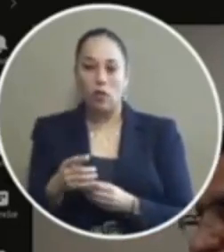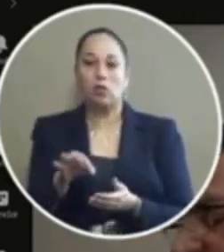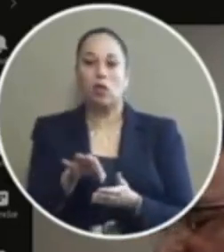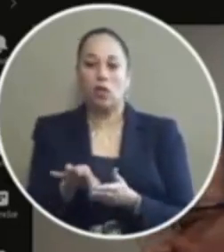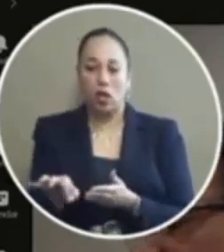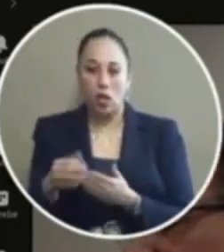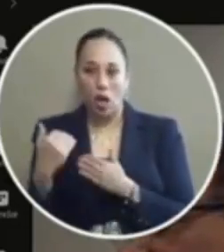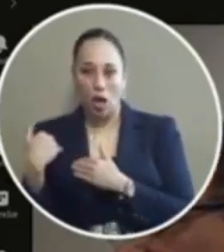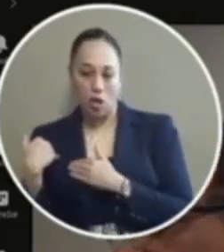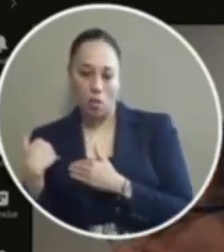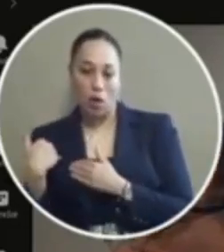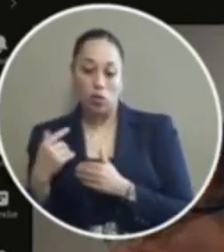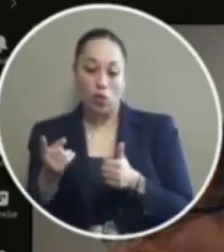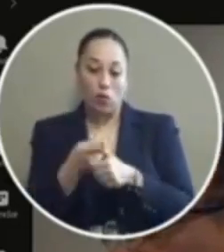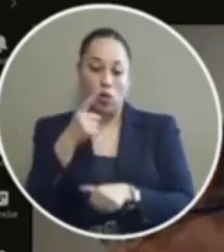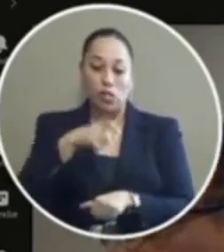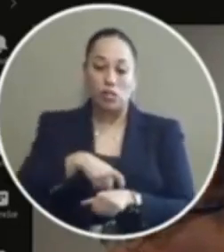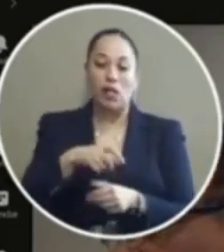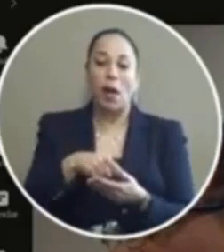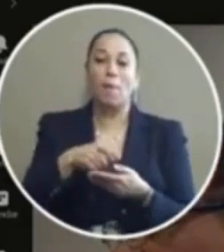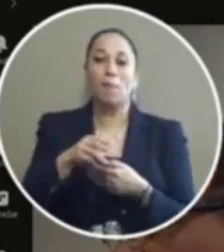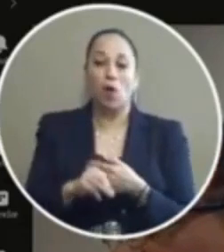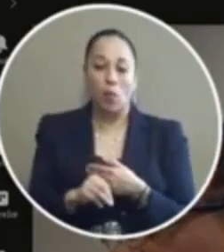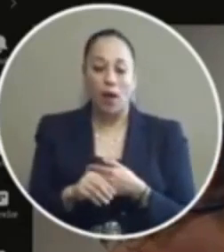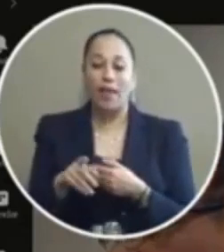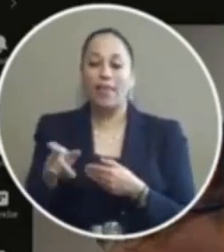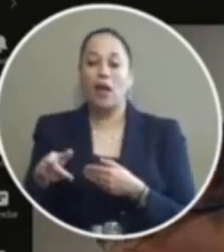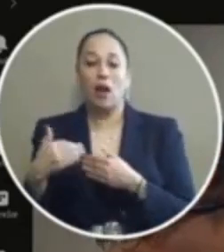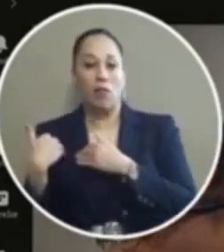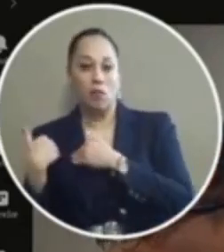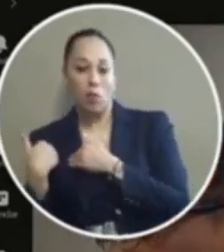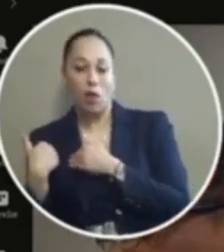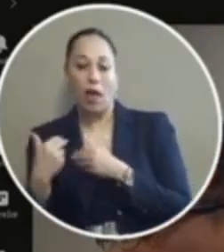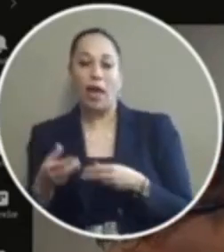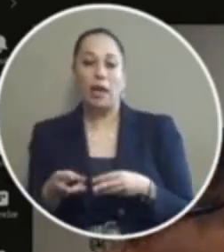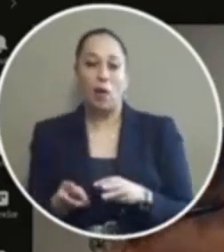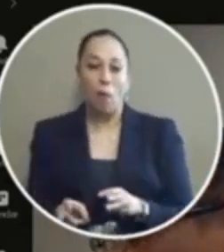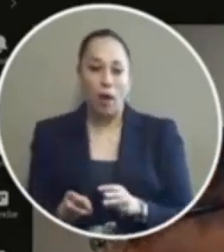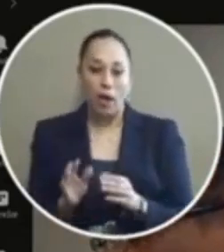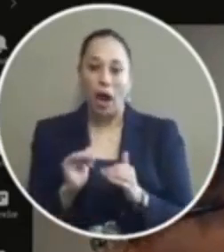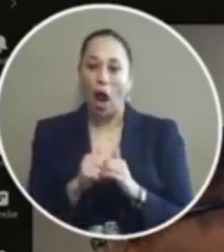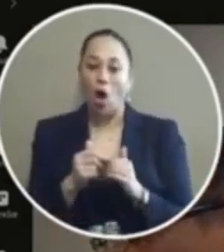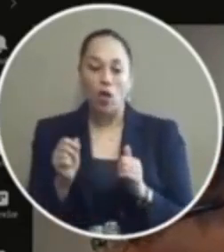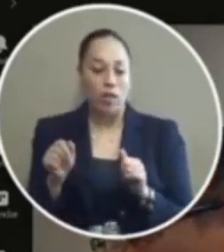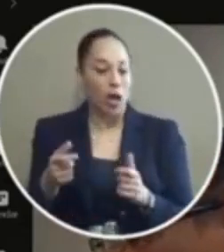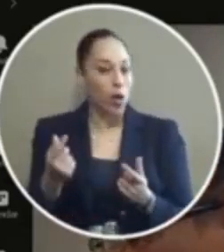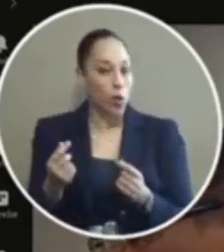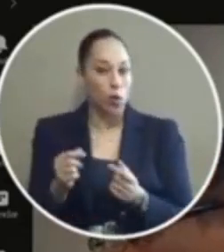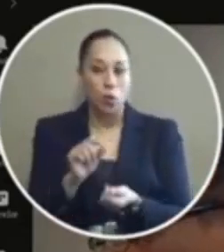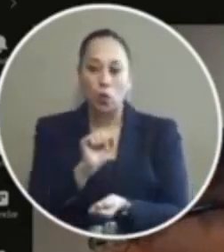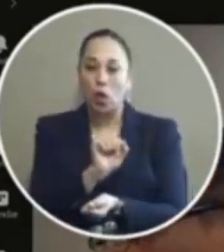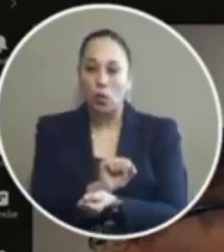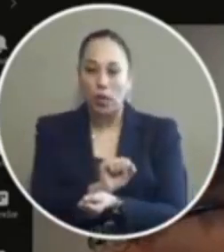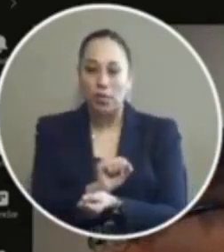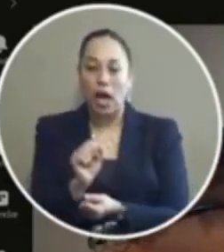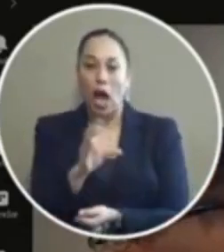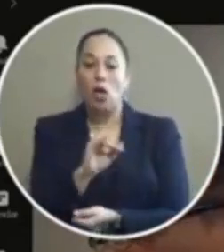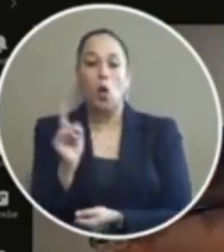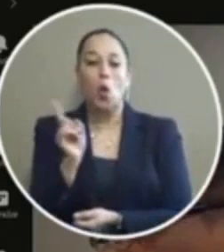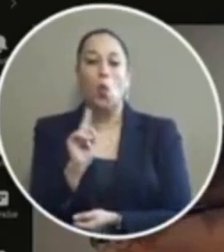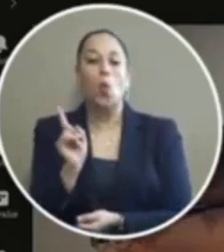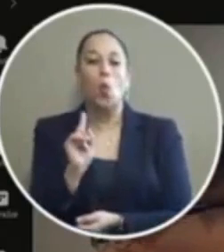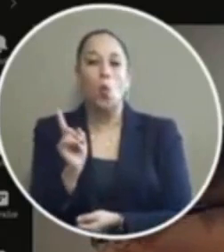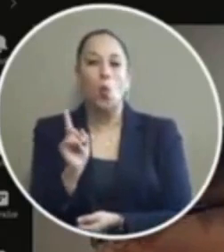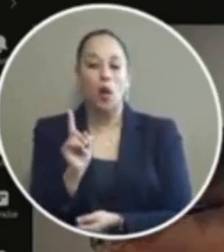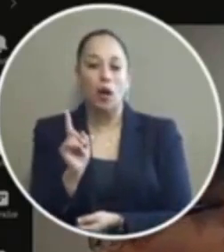so through the first chance program they are held accountable in such a way as to where they avoid an arrest and to where they end up